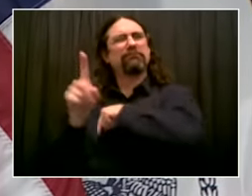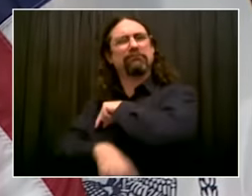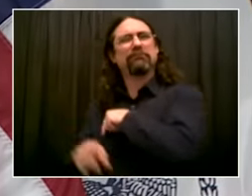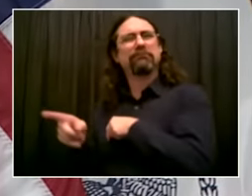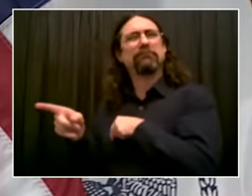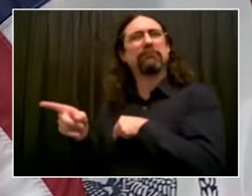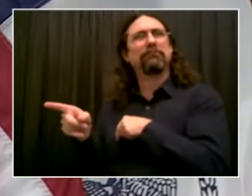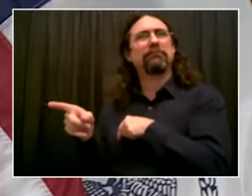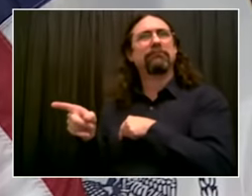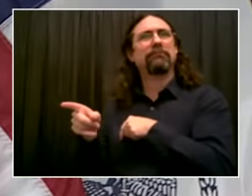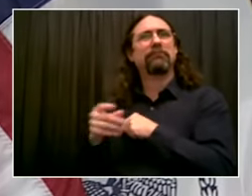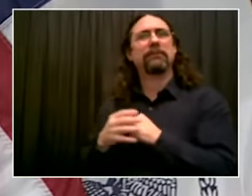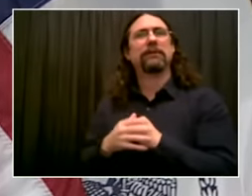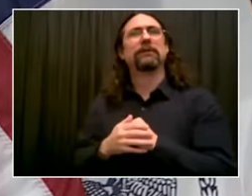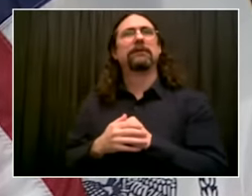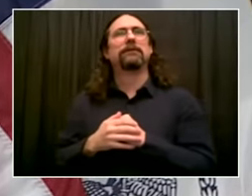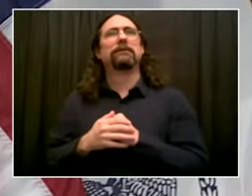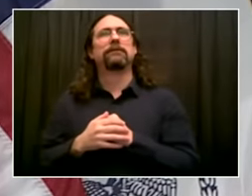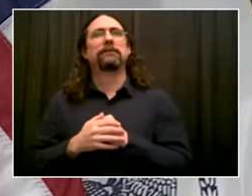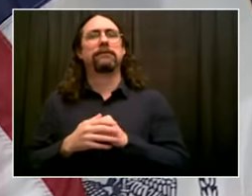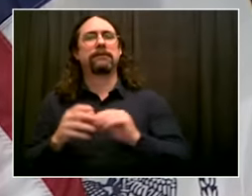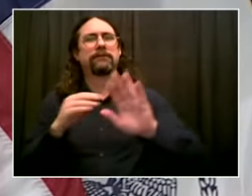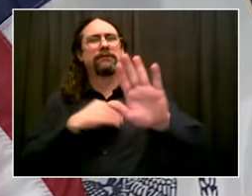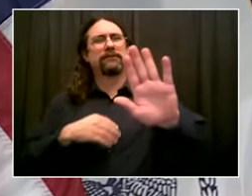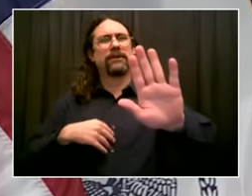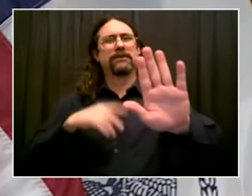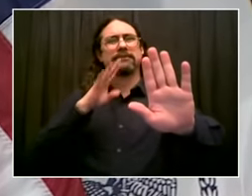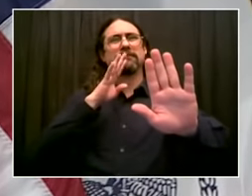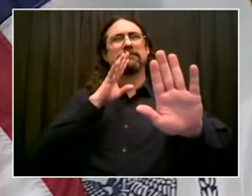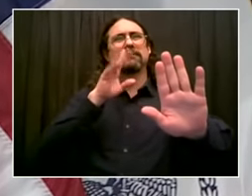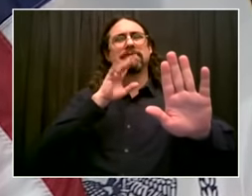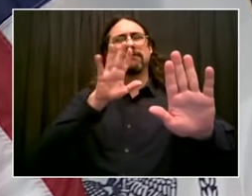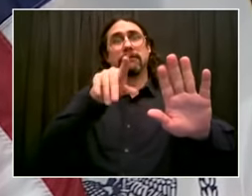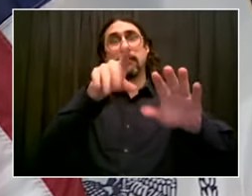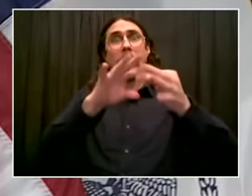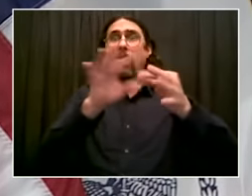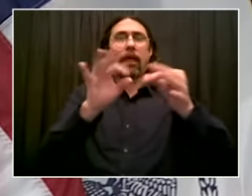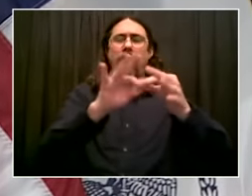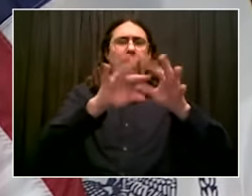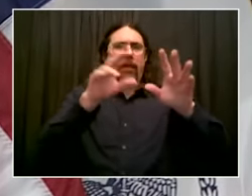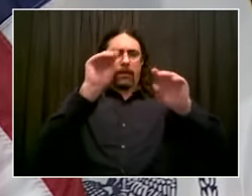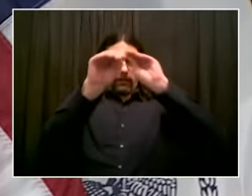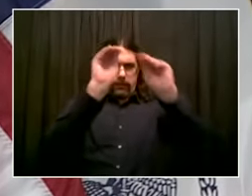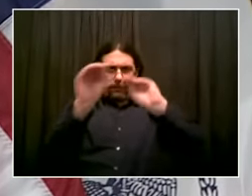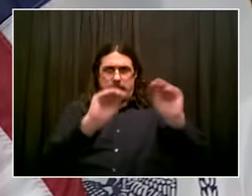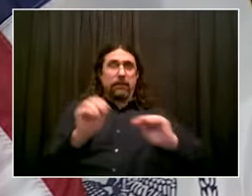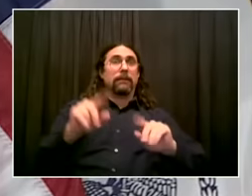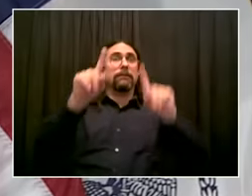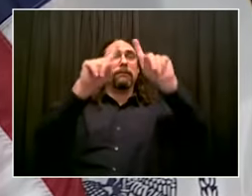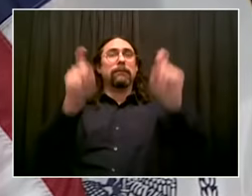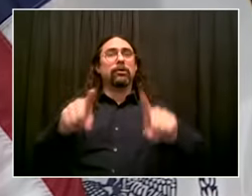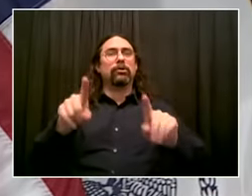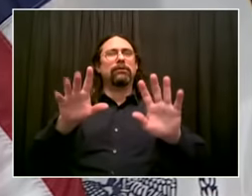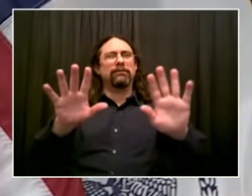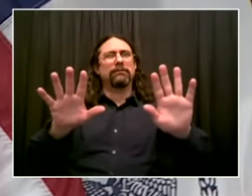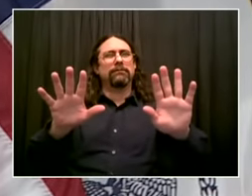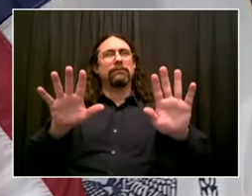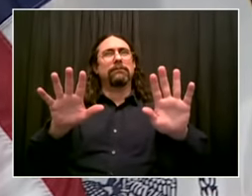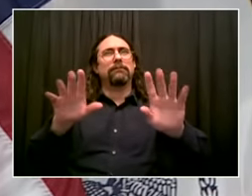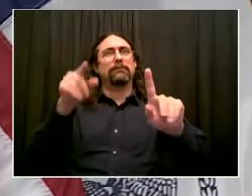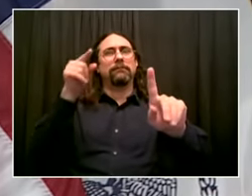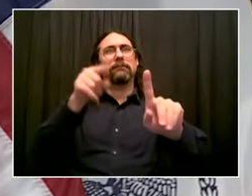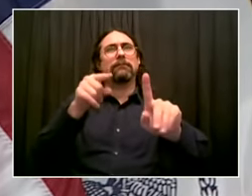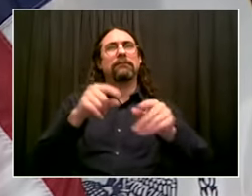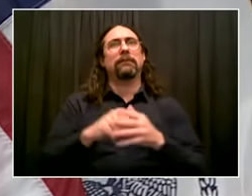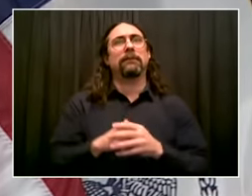Gersh. It's one of those moments. We need to do more to investigate crashes because we need more consequence